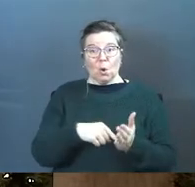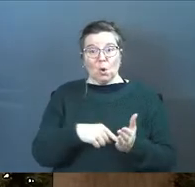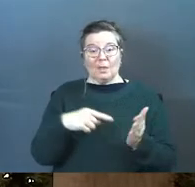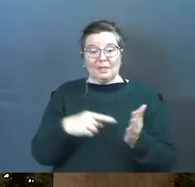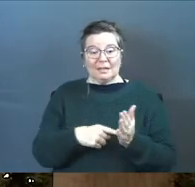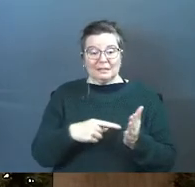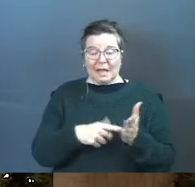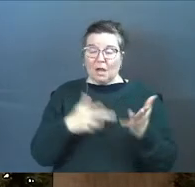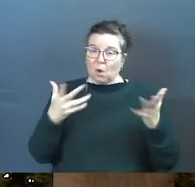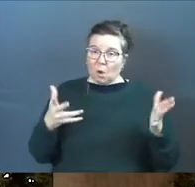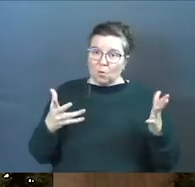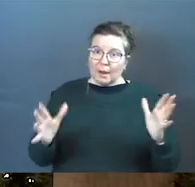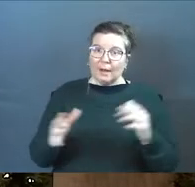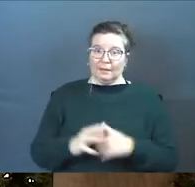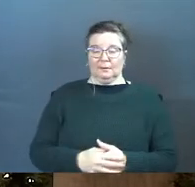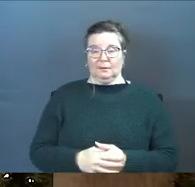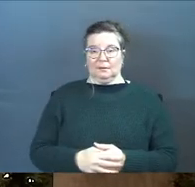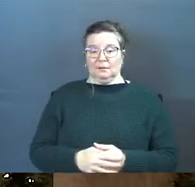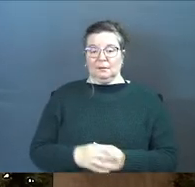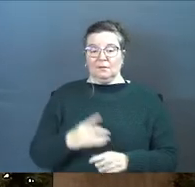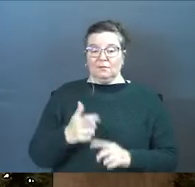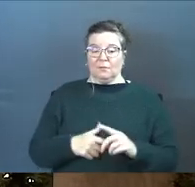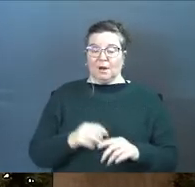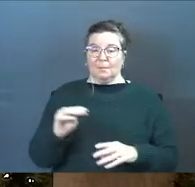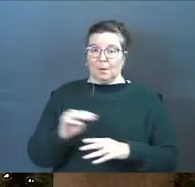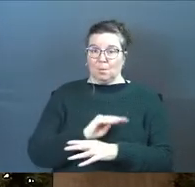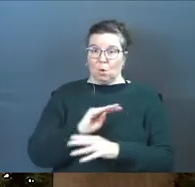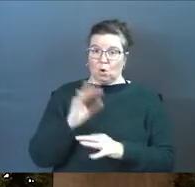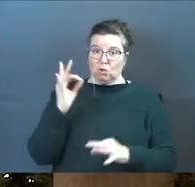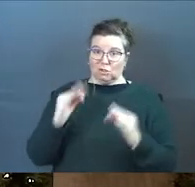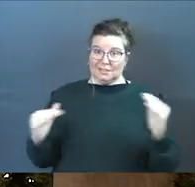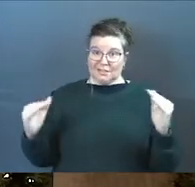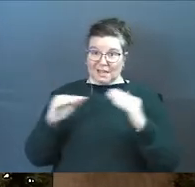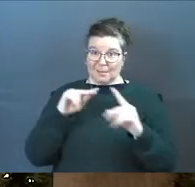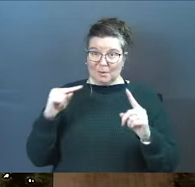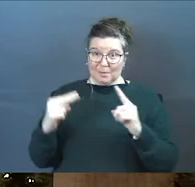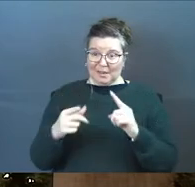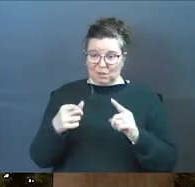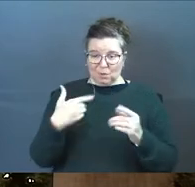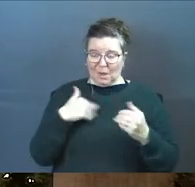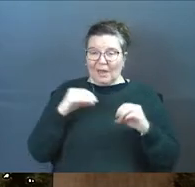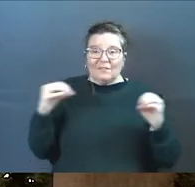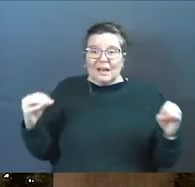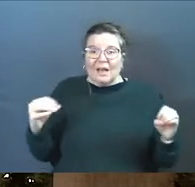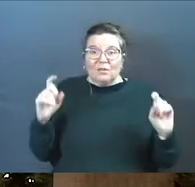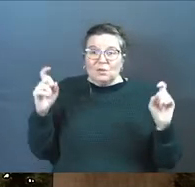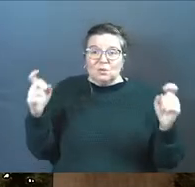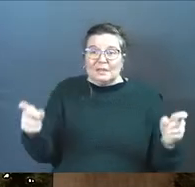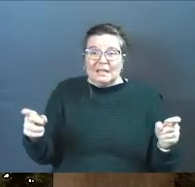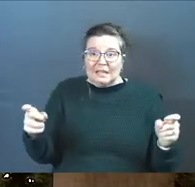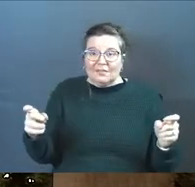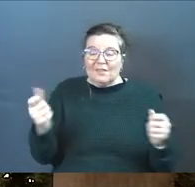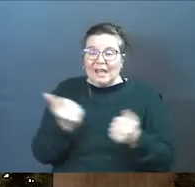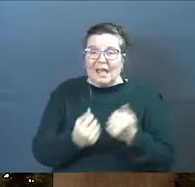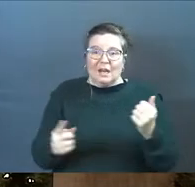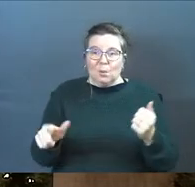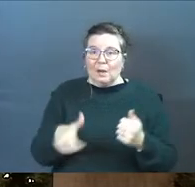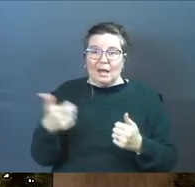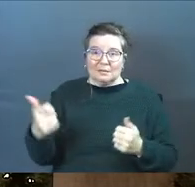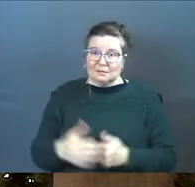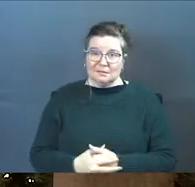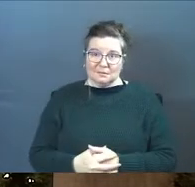the debt already. From a moral justice perspective, you have nothing to give anybody